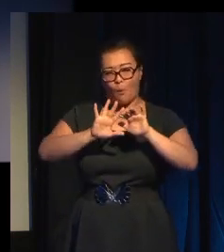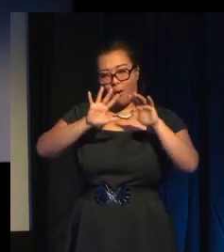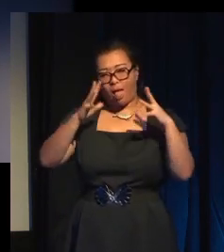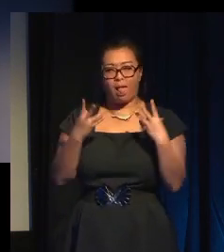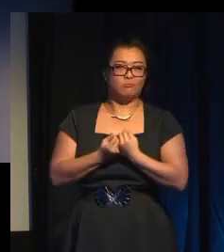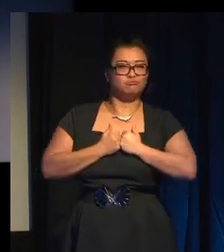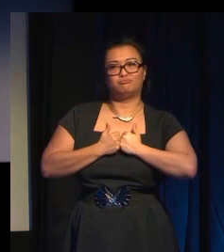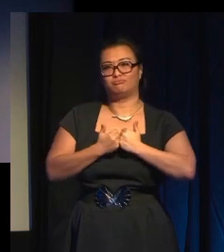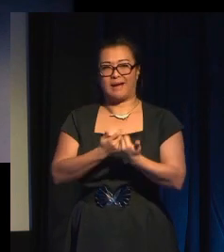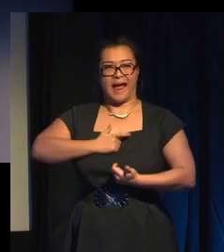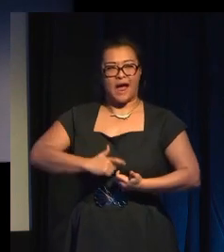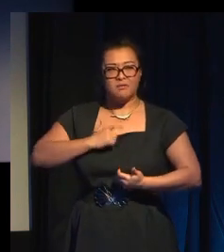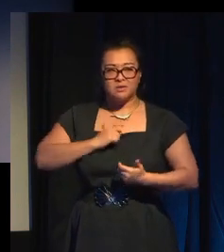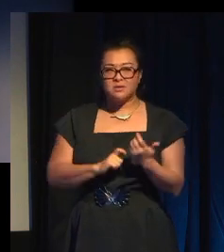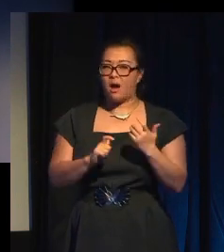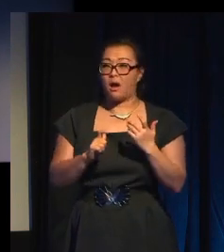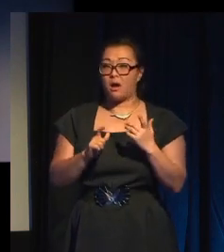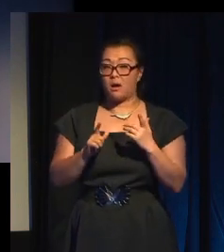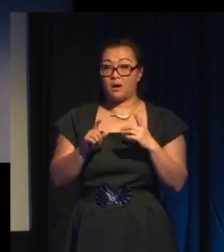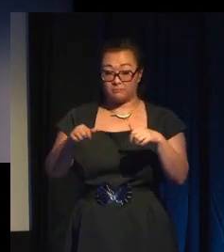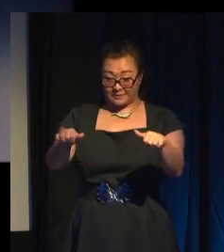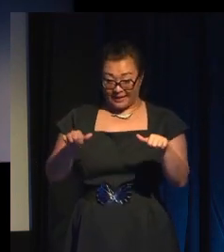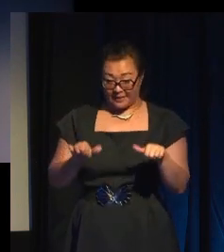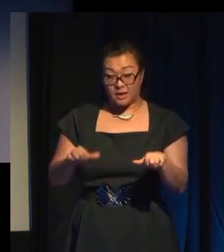our games should make people cry. Why do I know this?